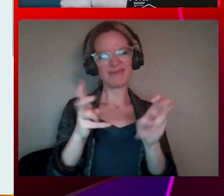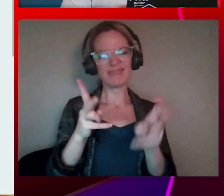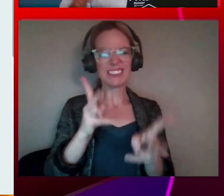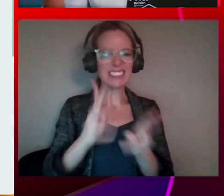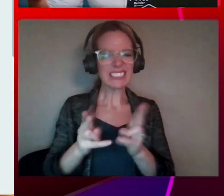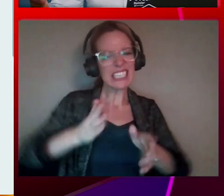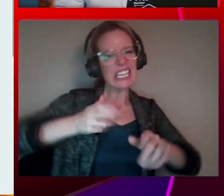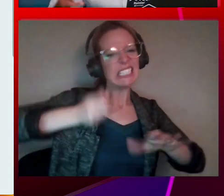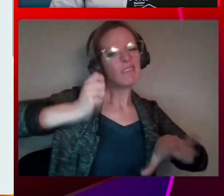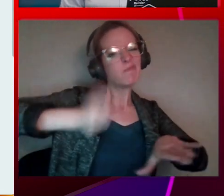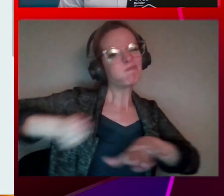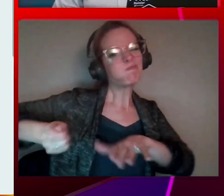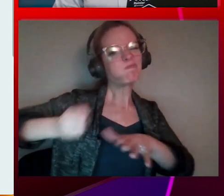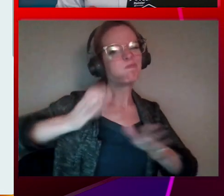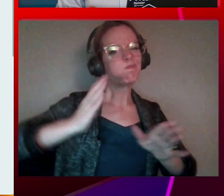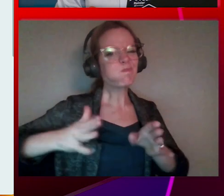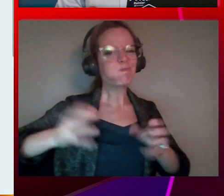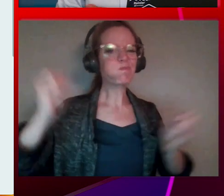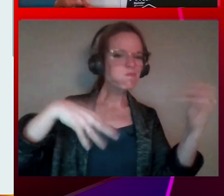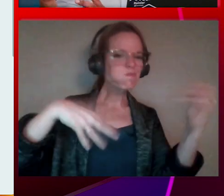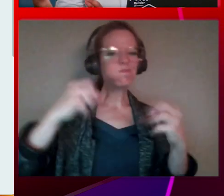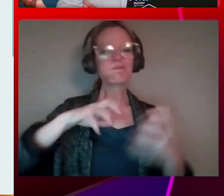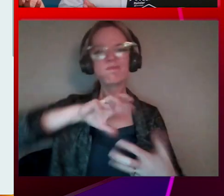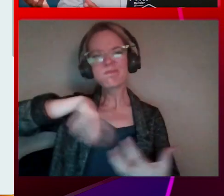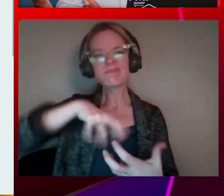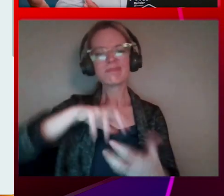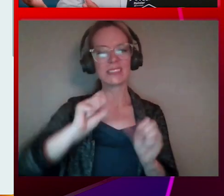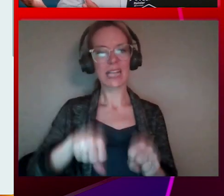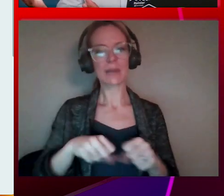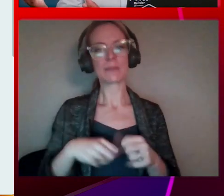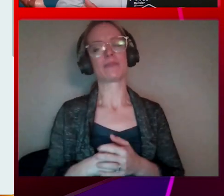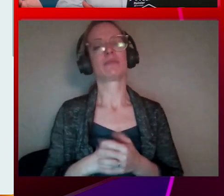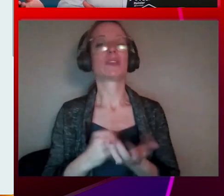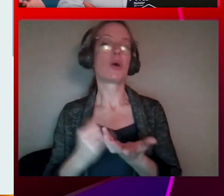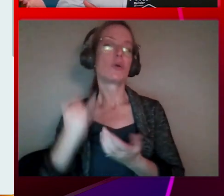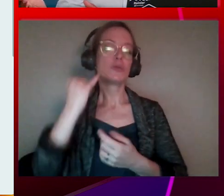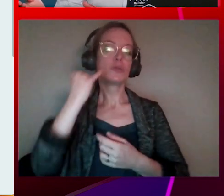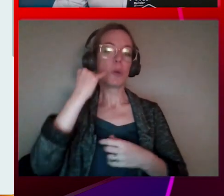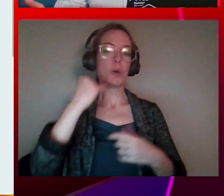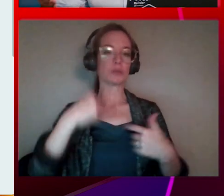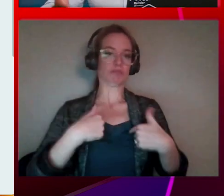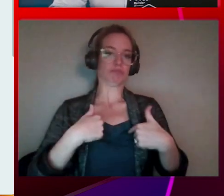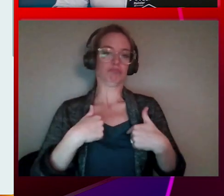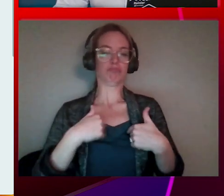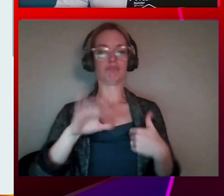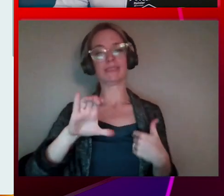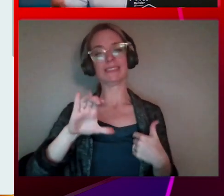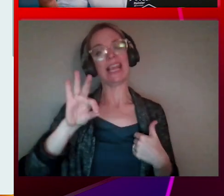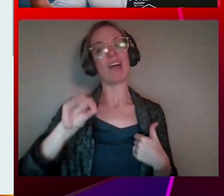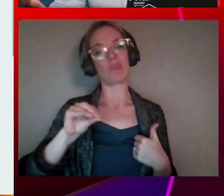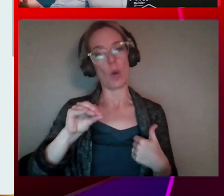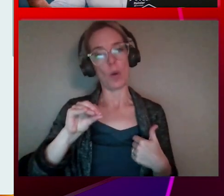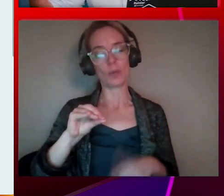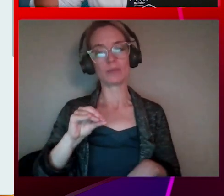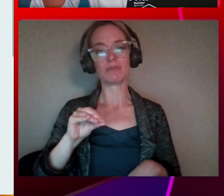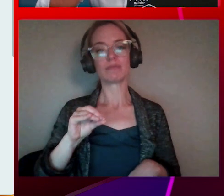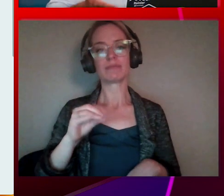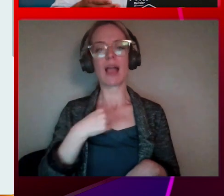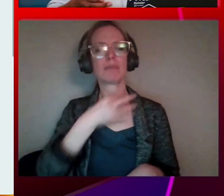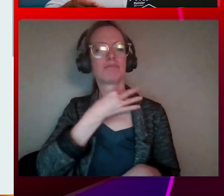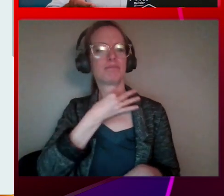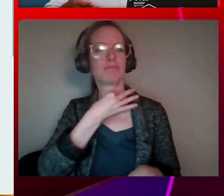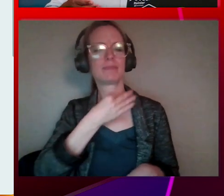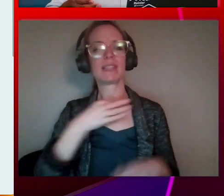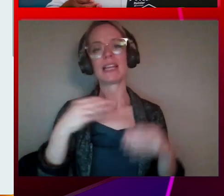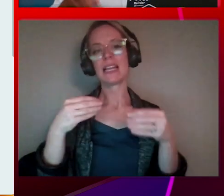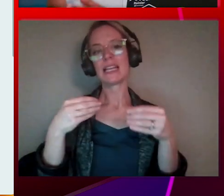let's imagine this use case where I'm a financial officer. And I want to know, what did my sales numbers look like as